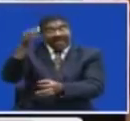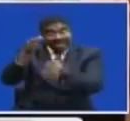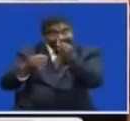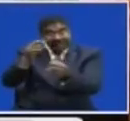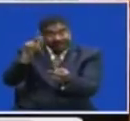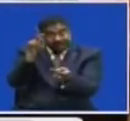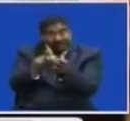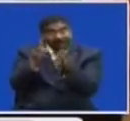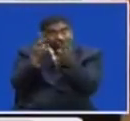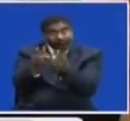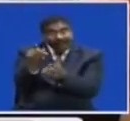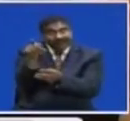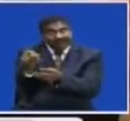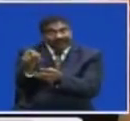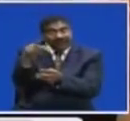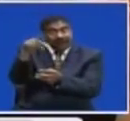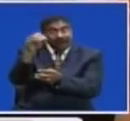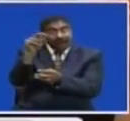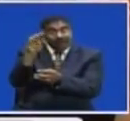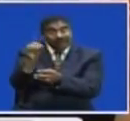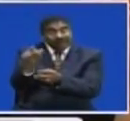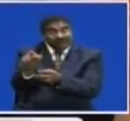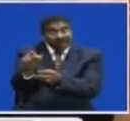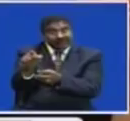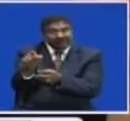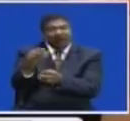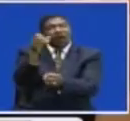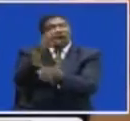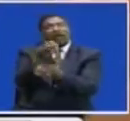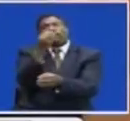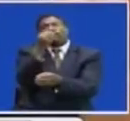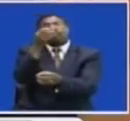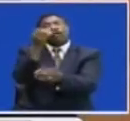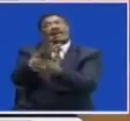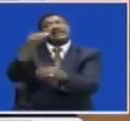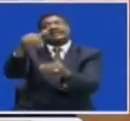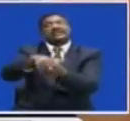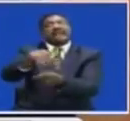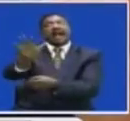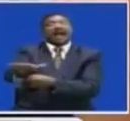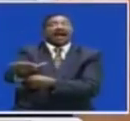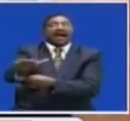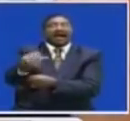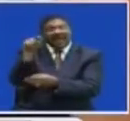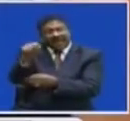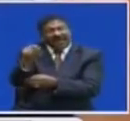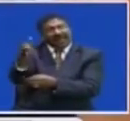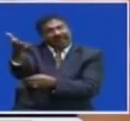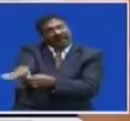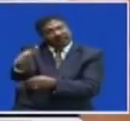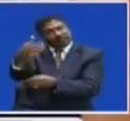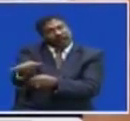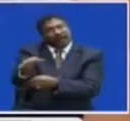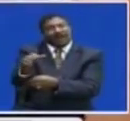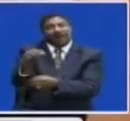is There is already Feed Inside And that feed Is natural Feed